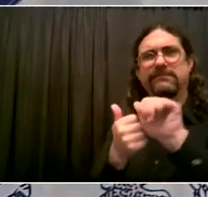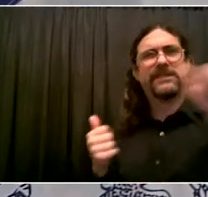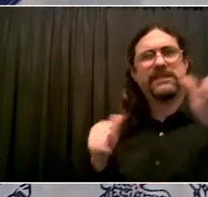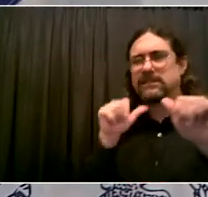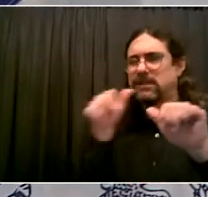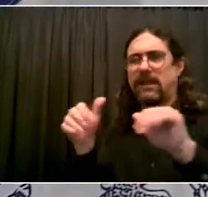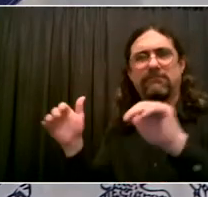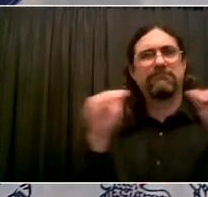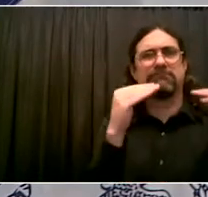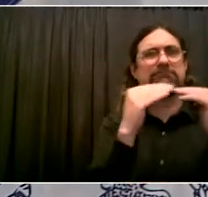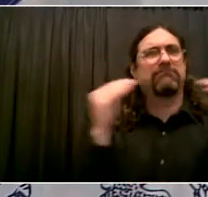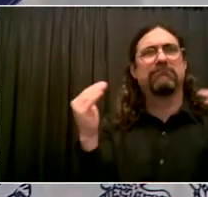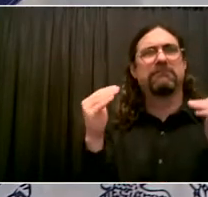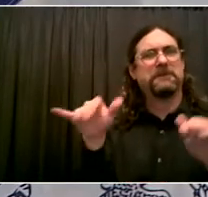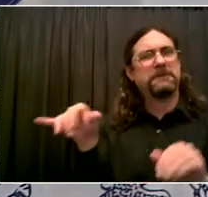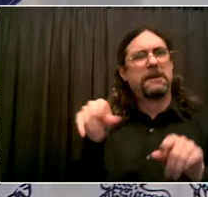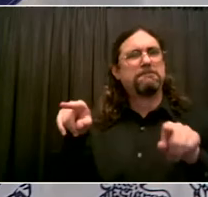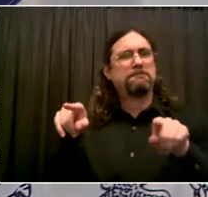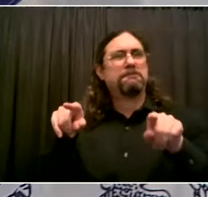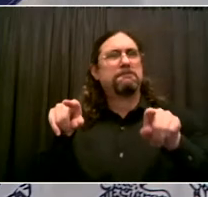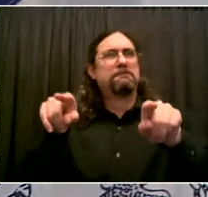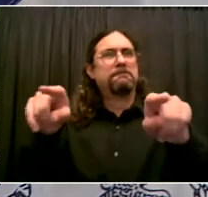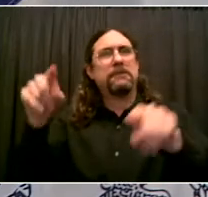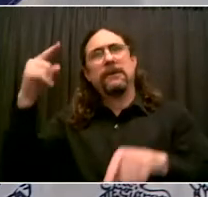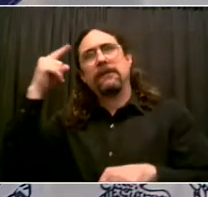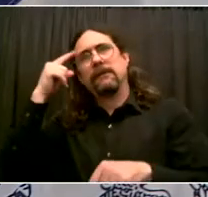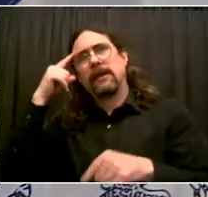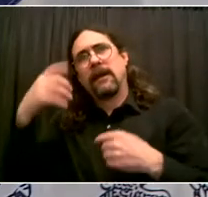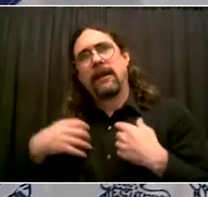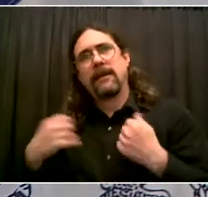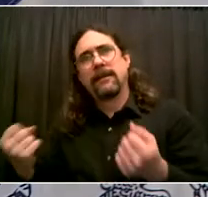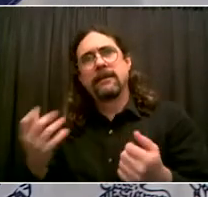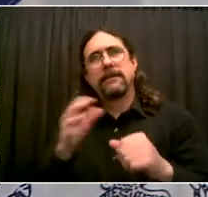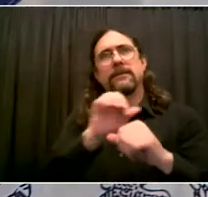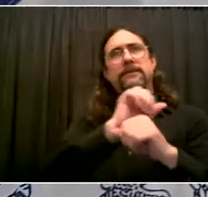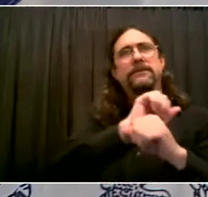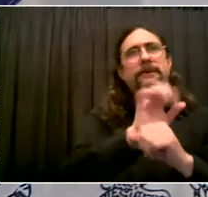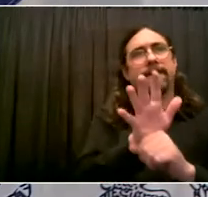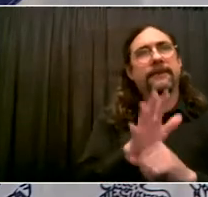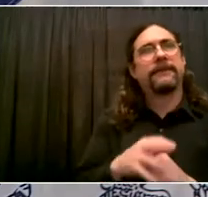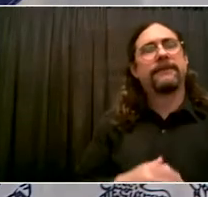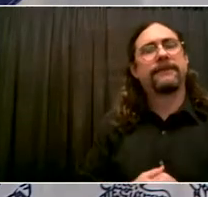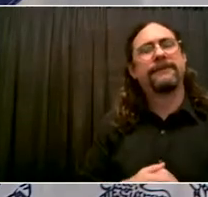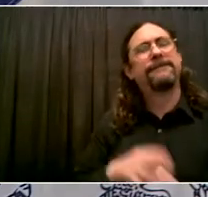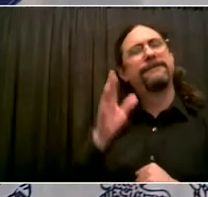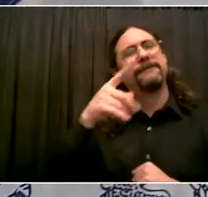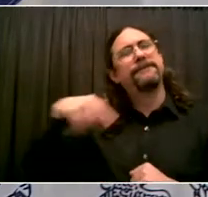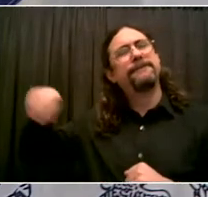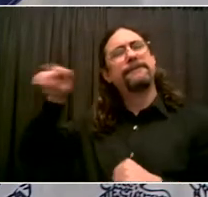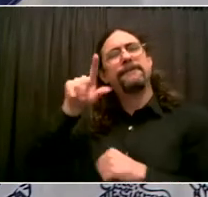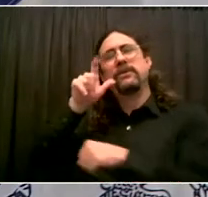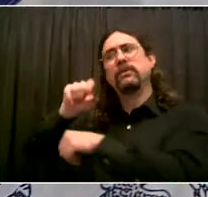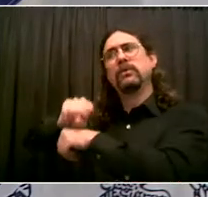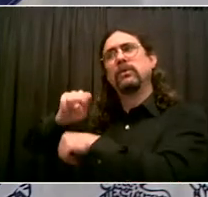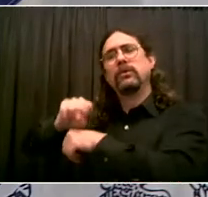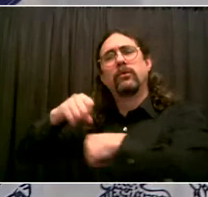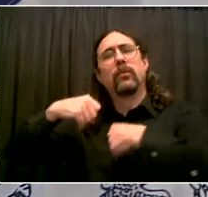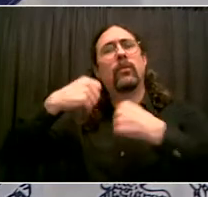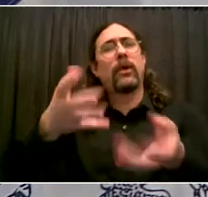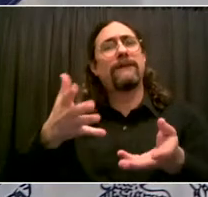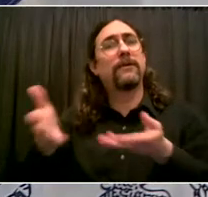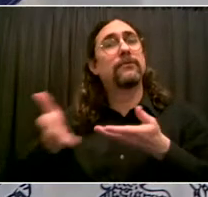because the pandemic has also proven to us that we have to be creative and flexible in getting mental health services to people in any way that works for them.